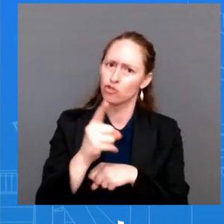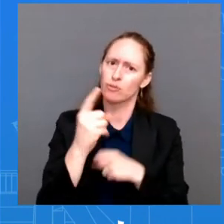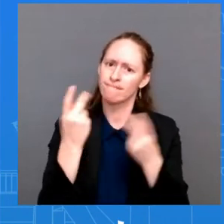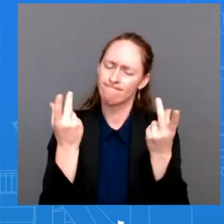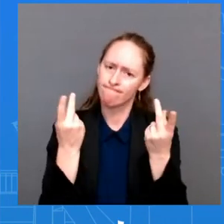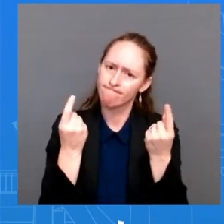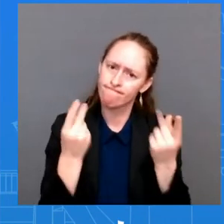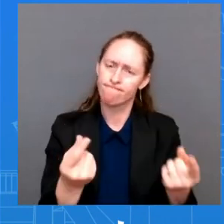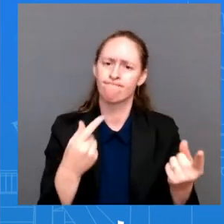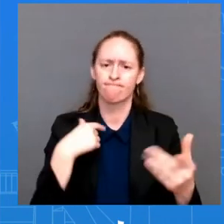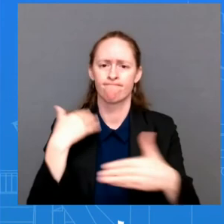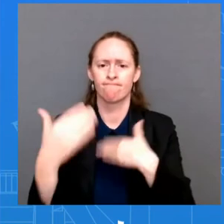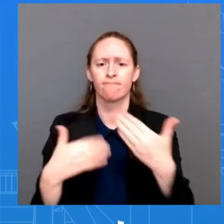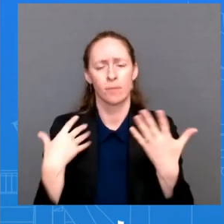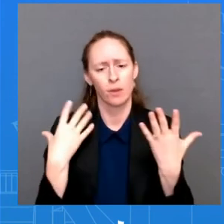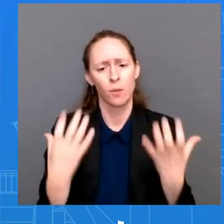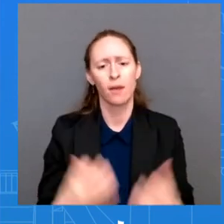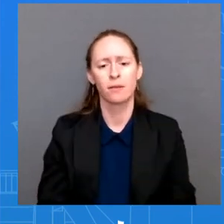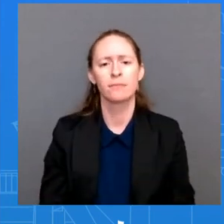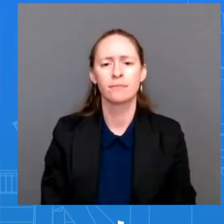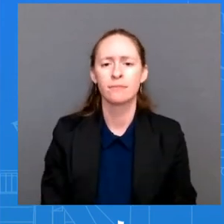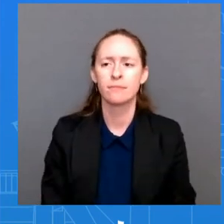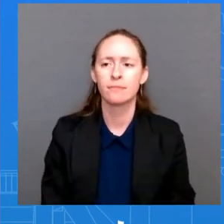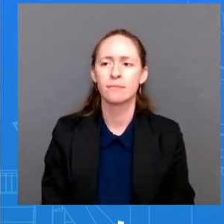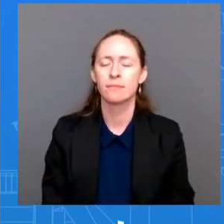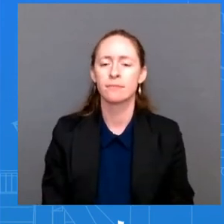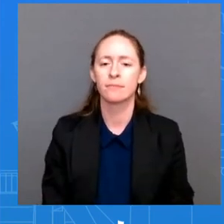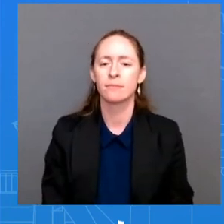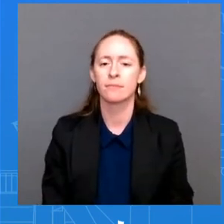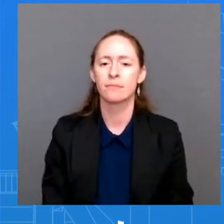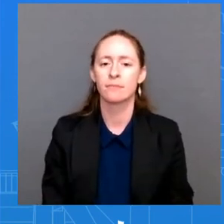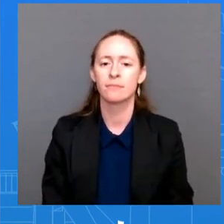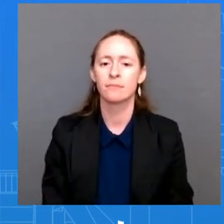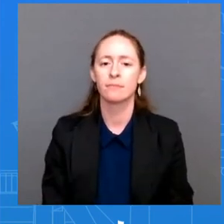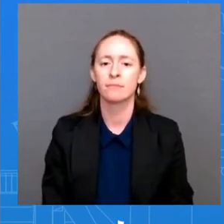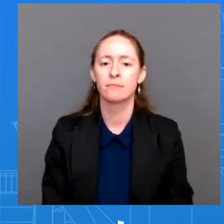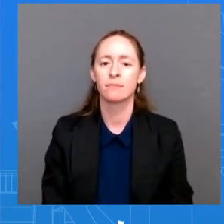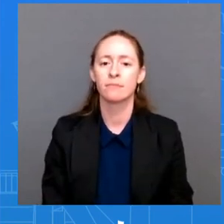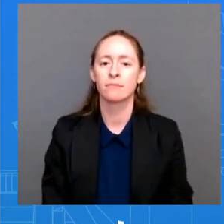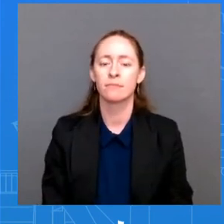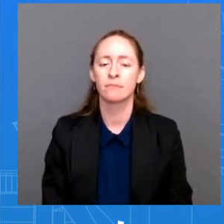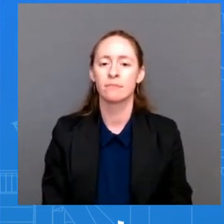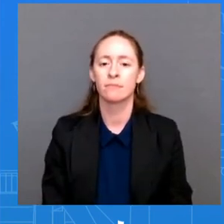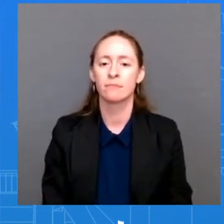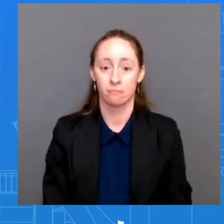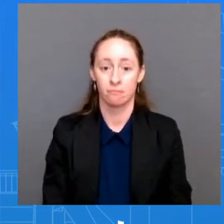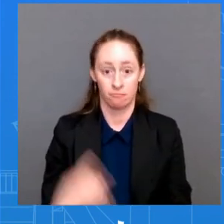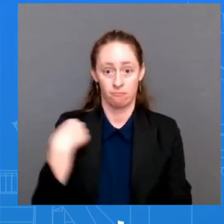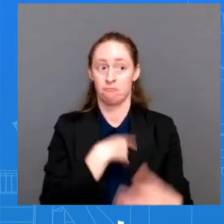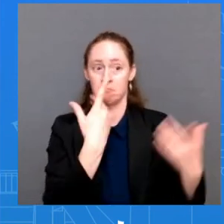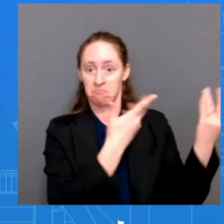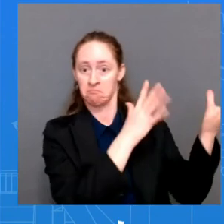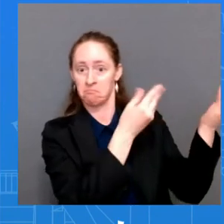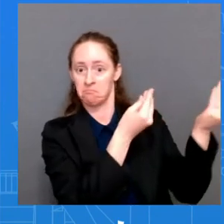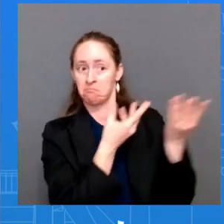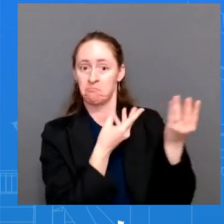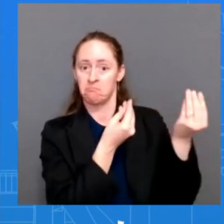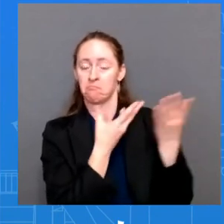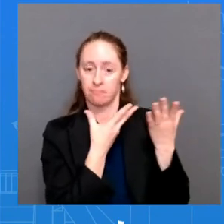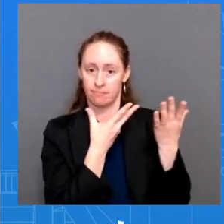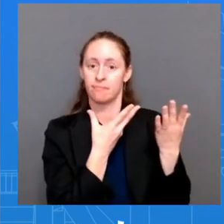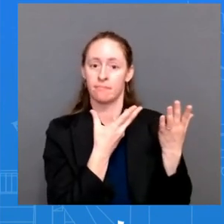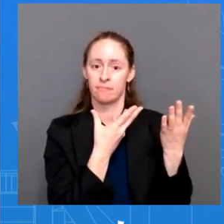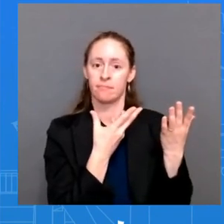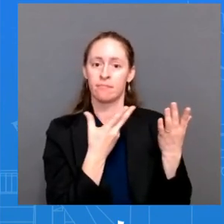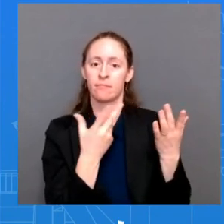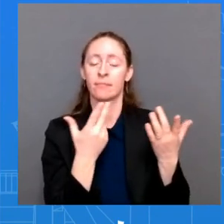heard uh as uh you've heard from my colleagues is in bad faith uh it is uh and so you know it's